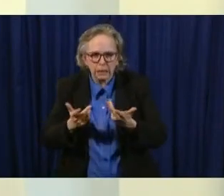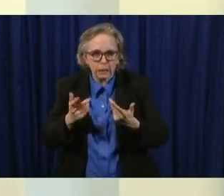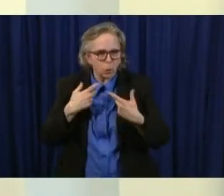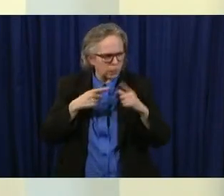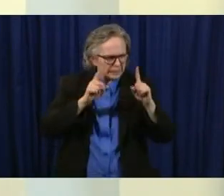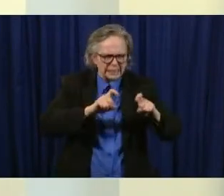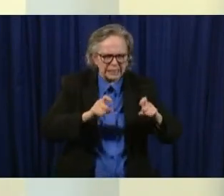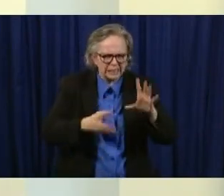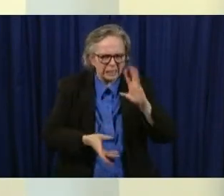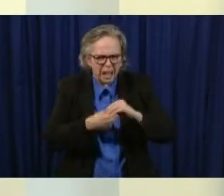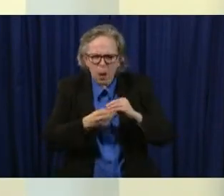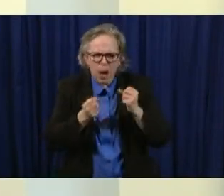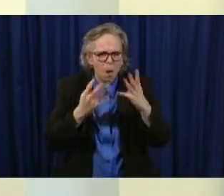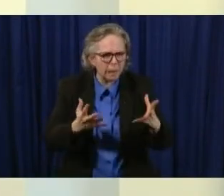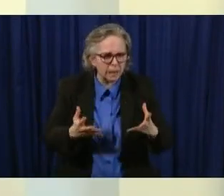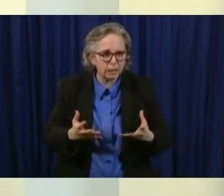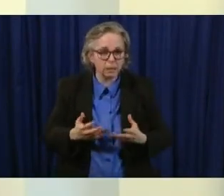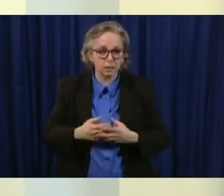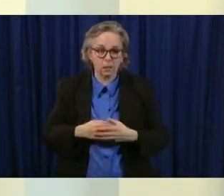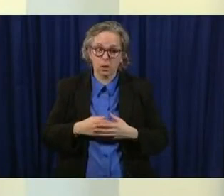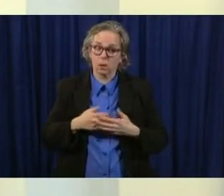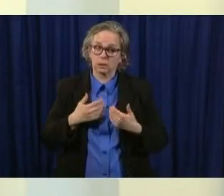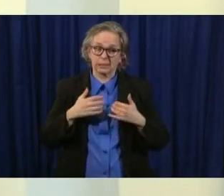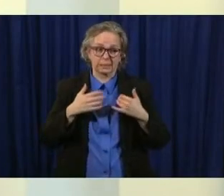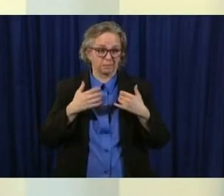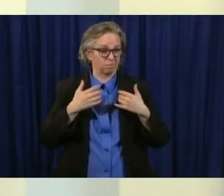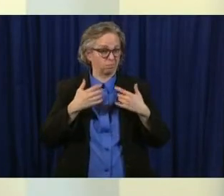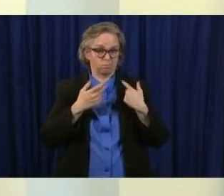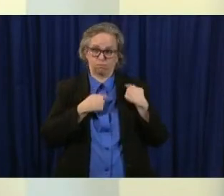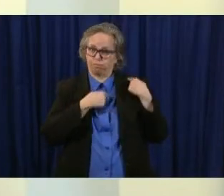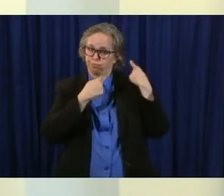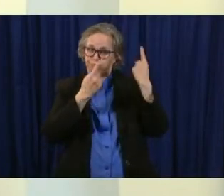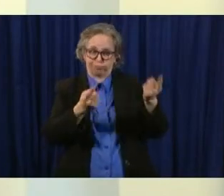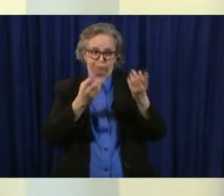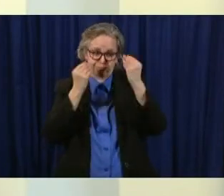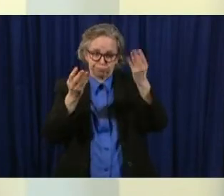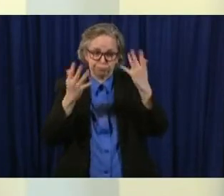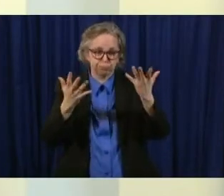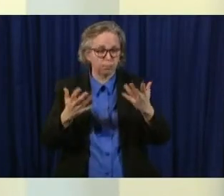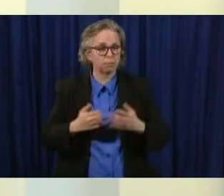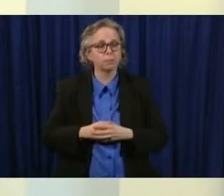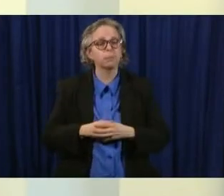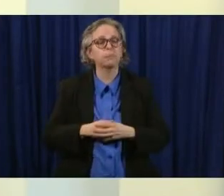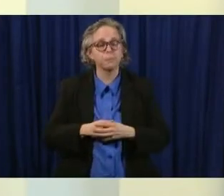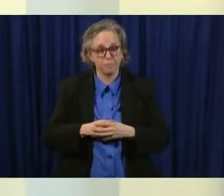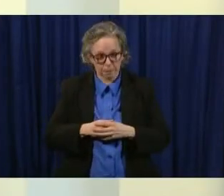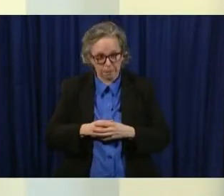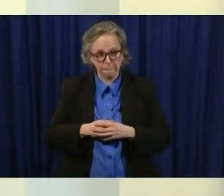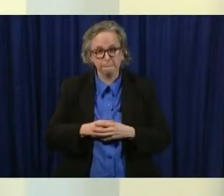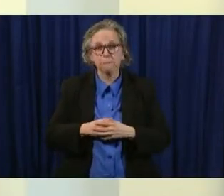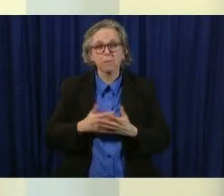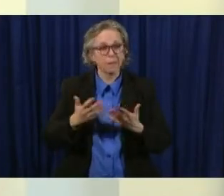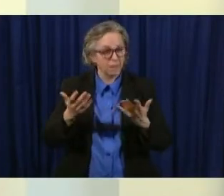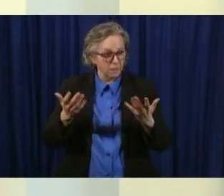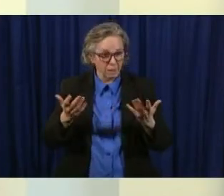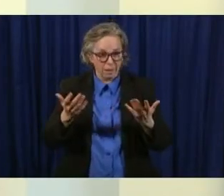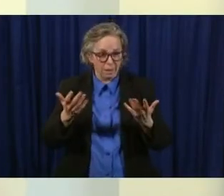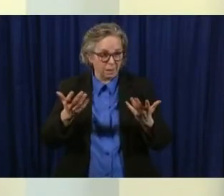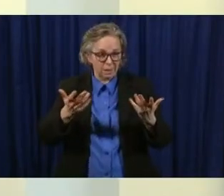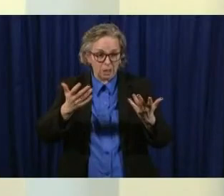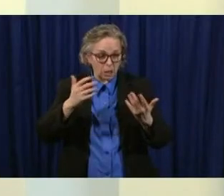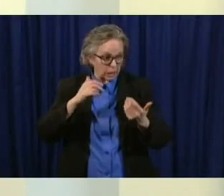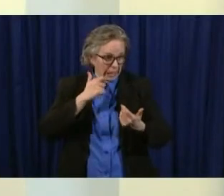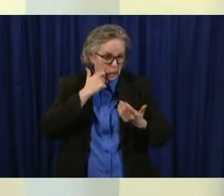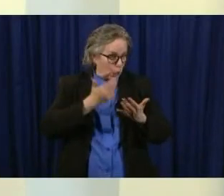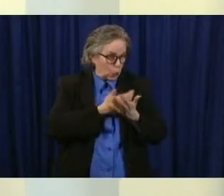oldies but goodies like the ones i i just showed around hospitalizations and not just new hospitalizations each day but how many